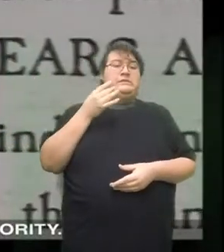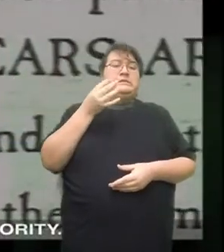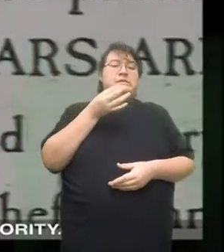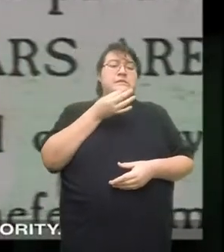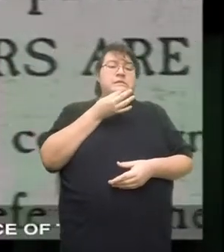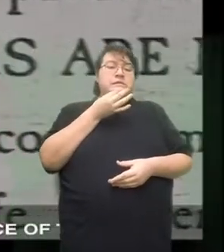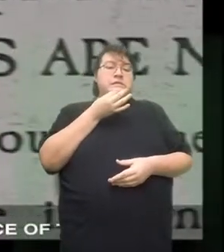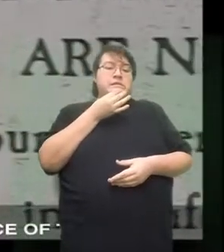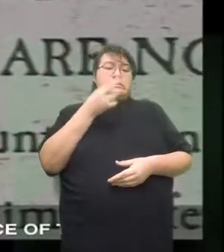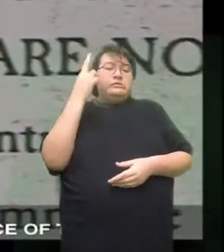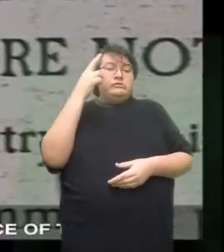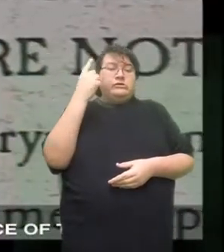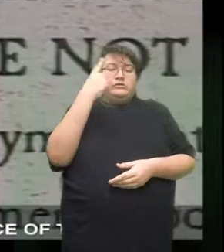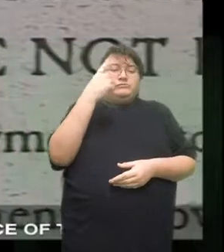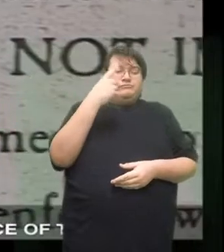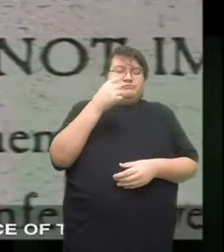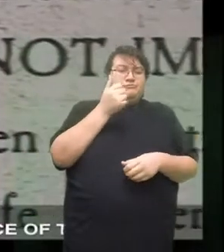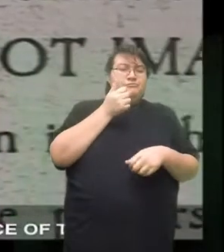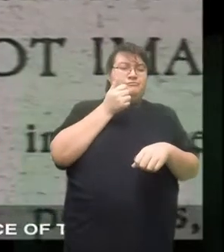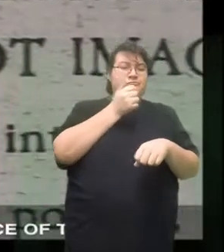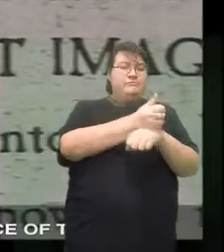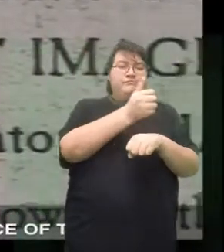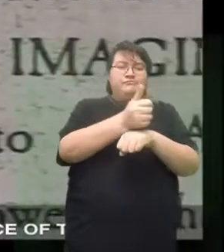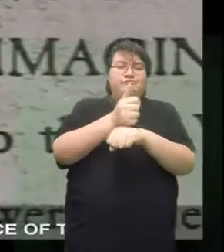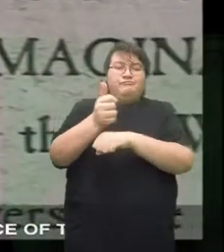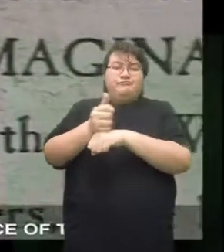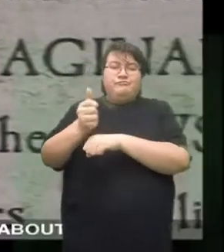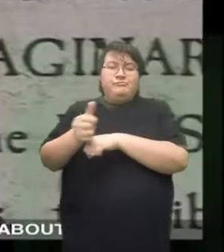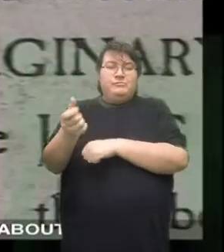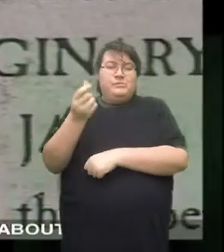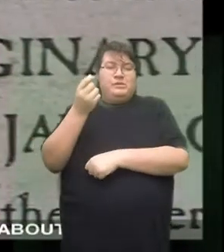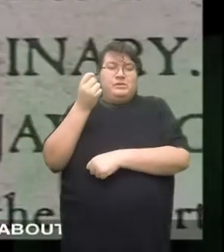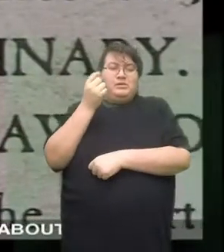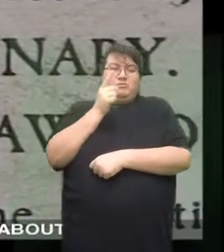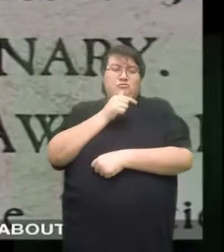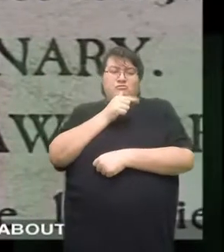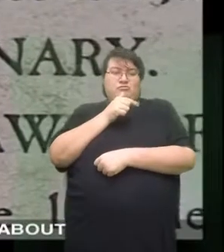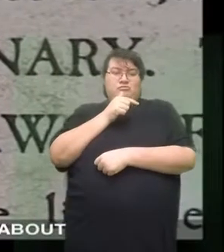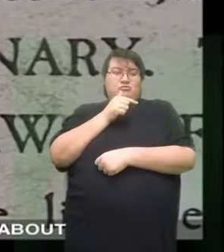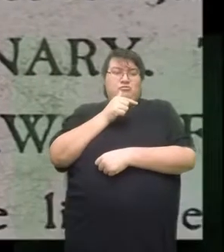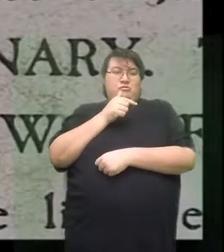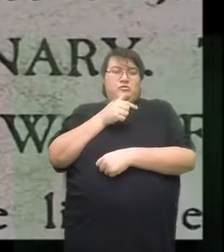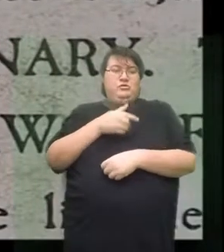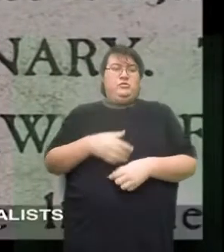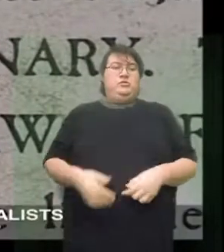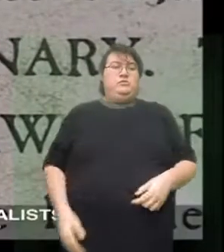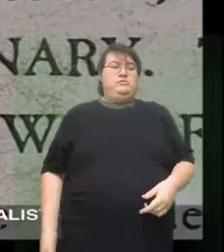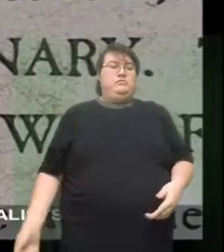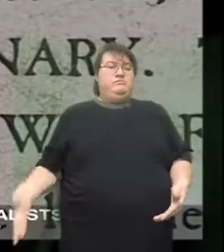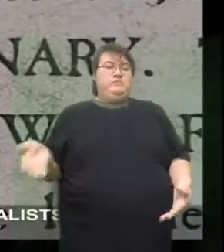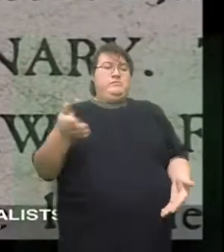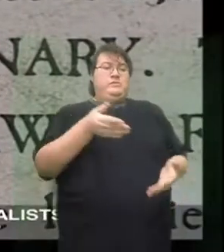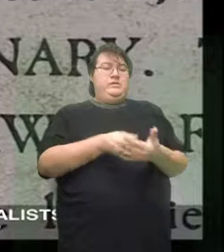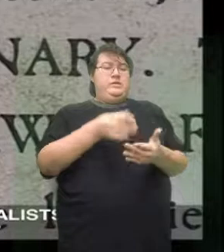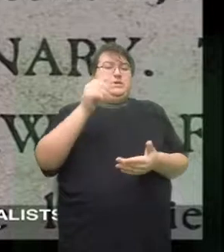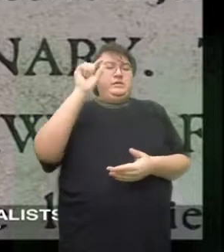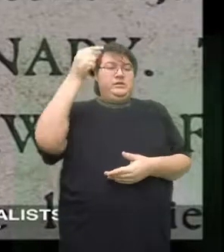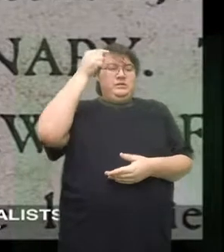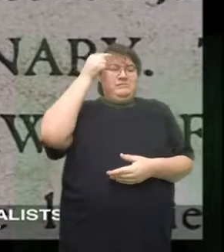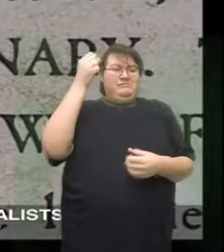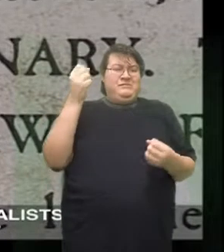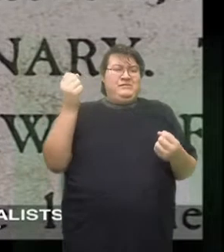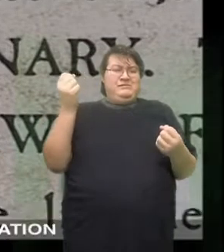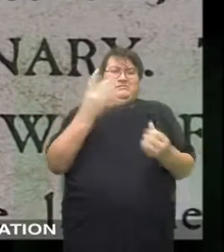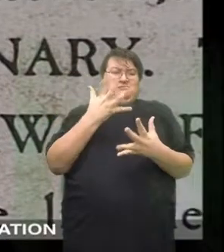majority. If you ask what is the source of this, what is the agitation all about, what are the anti-federalists